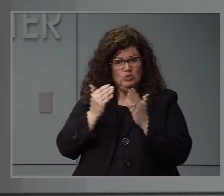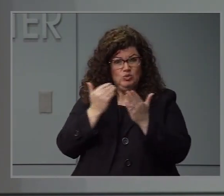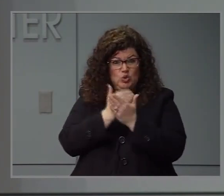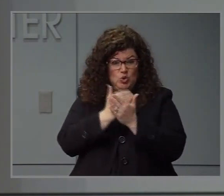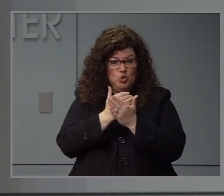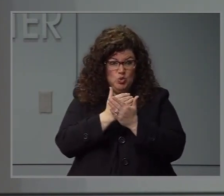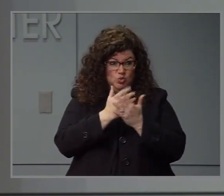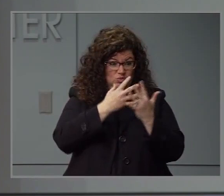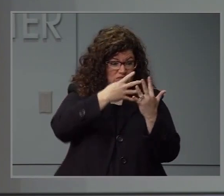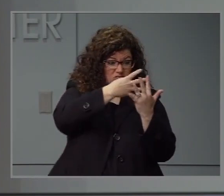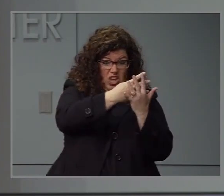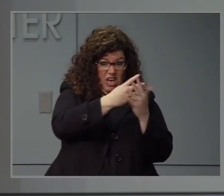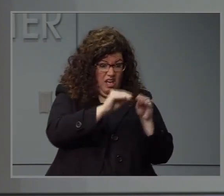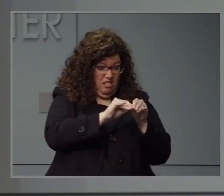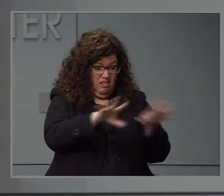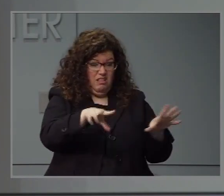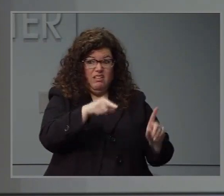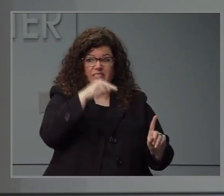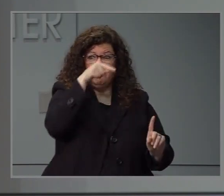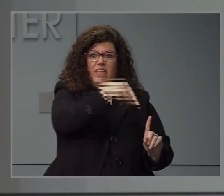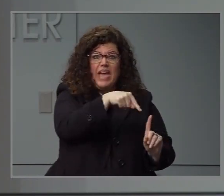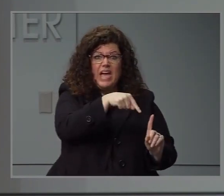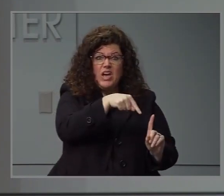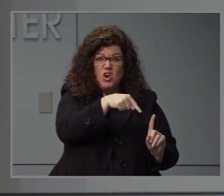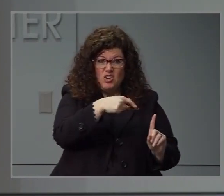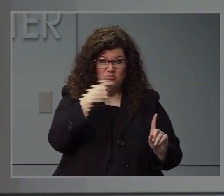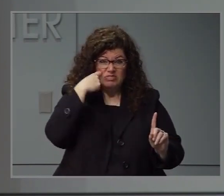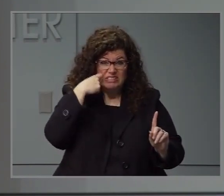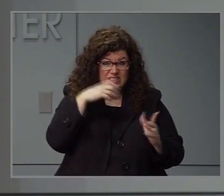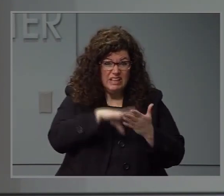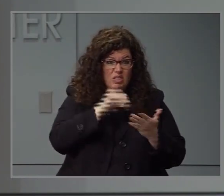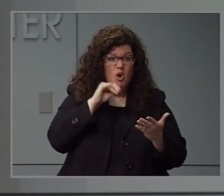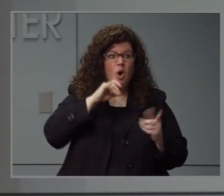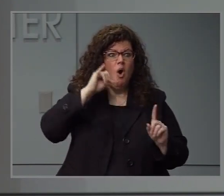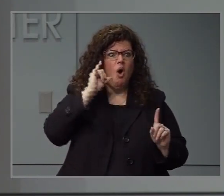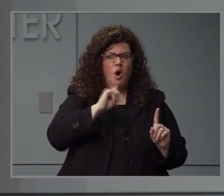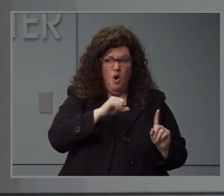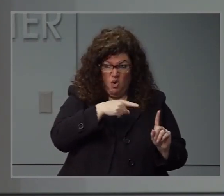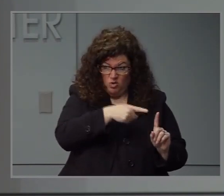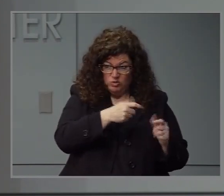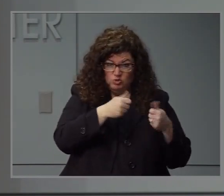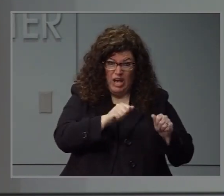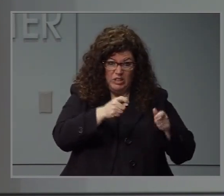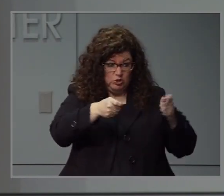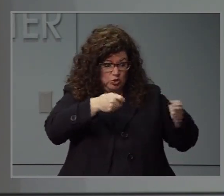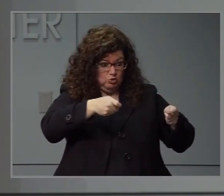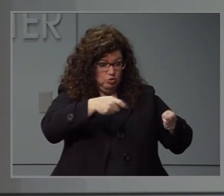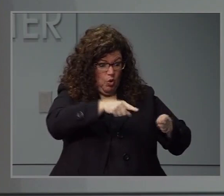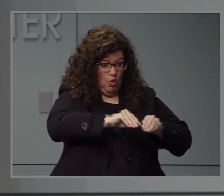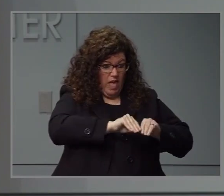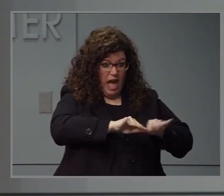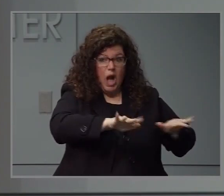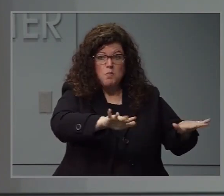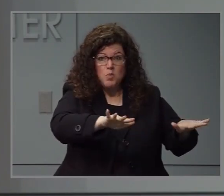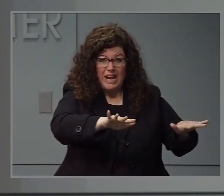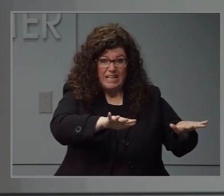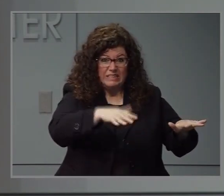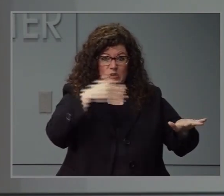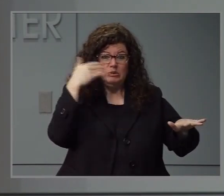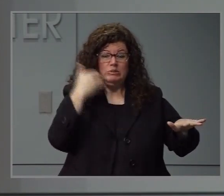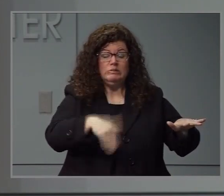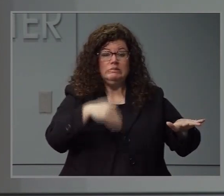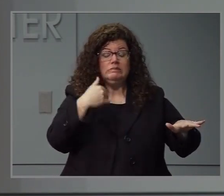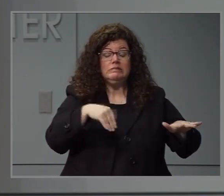We got a press release today learning more about just the massive undertaking, trying to get that situation under control, including moving hundreds